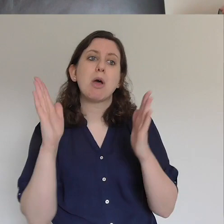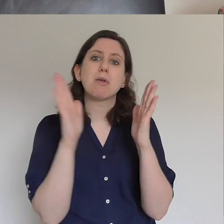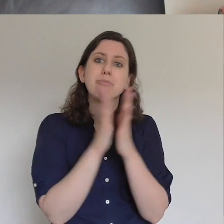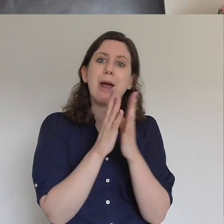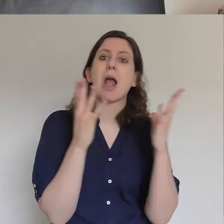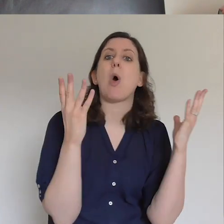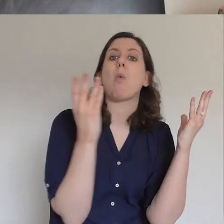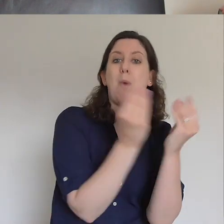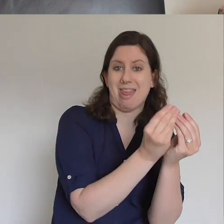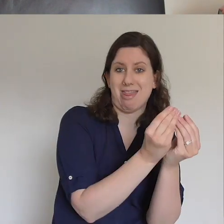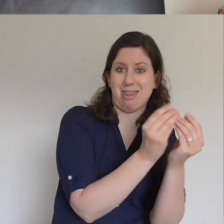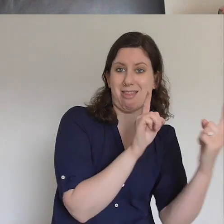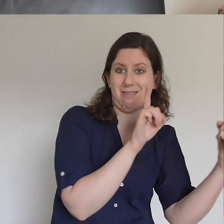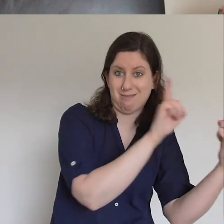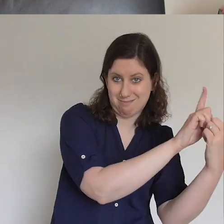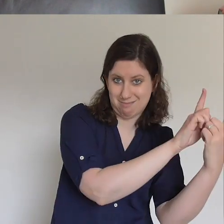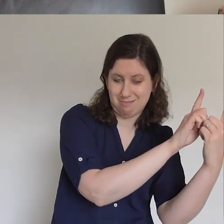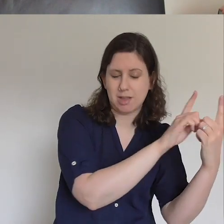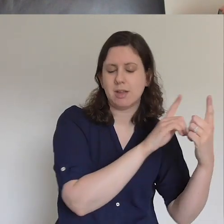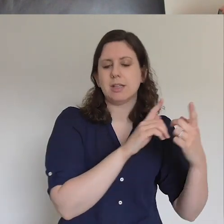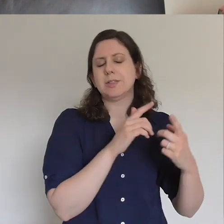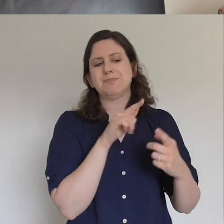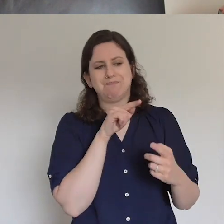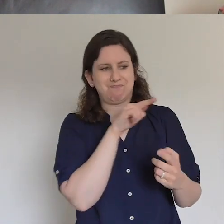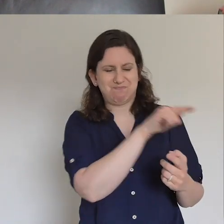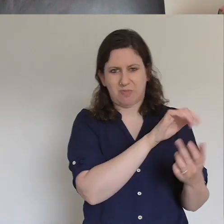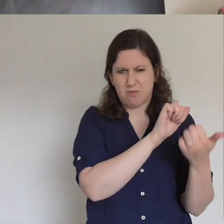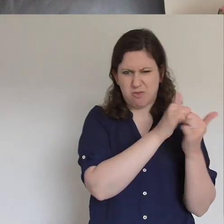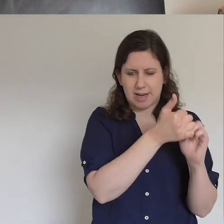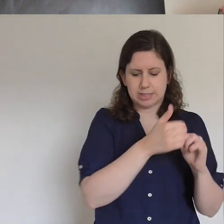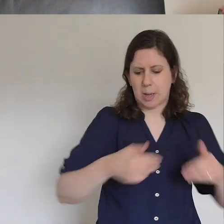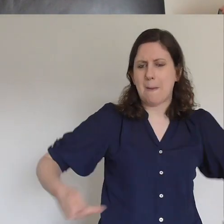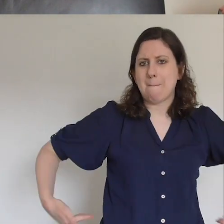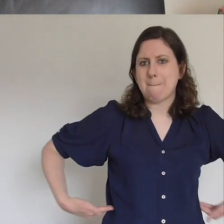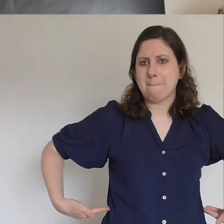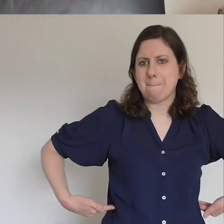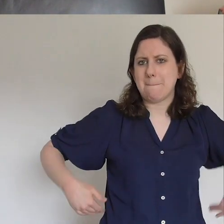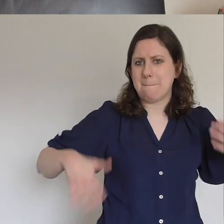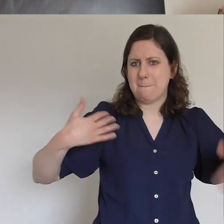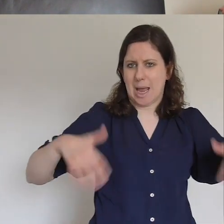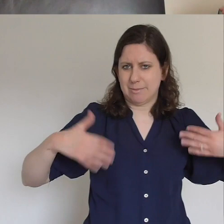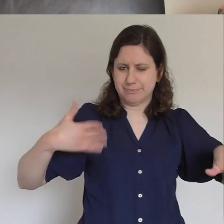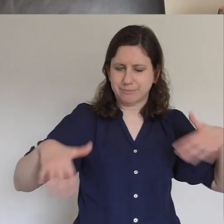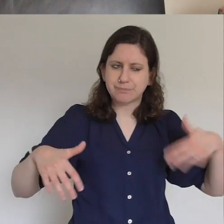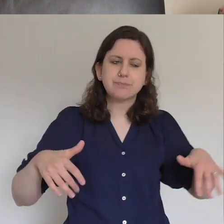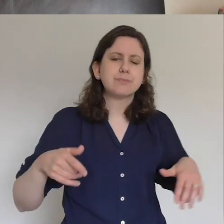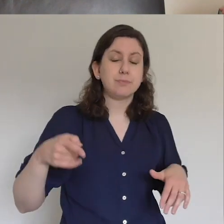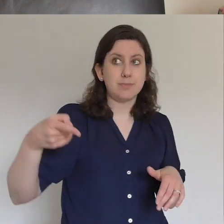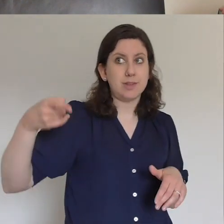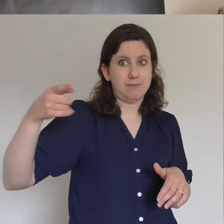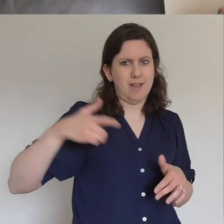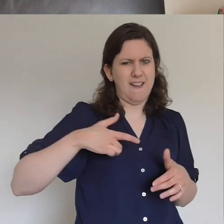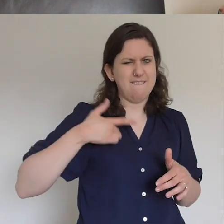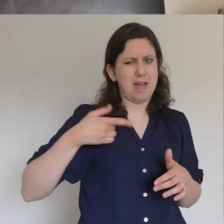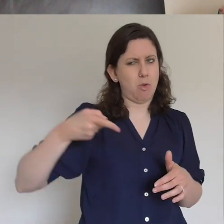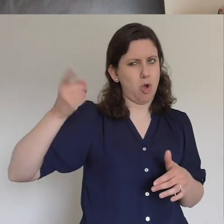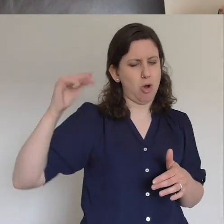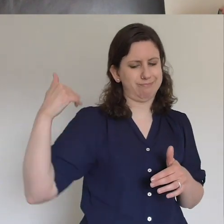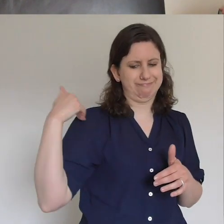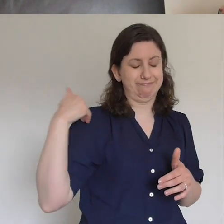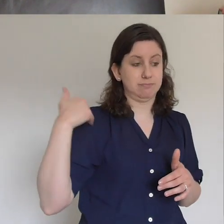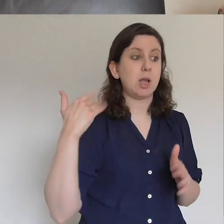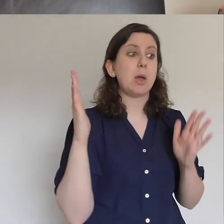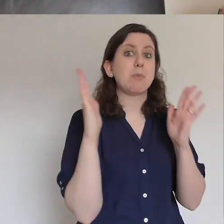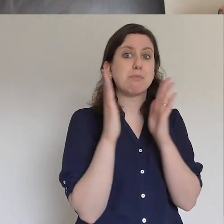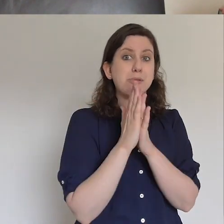a friend of mine she had back pain at the school gate and I just felt that little nudge again pray with her and I you know